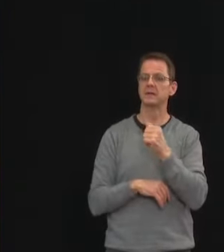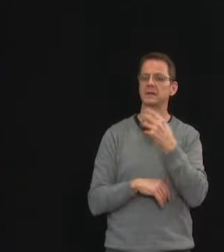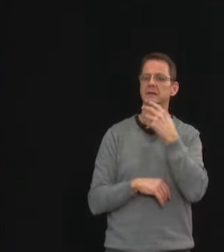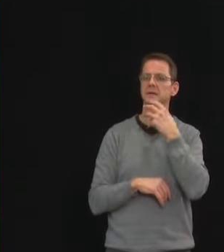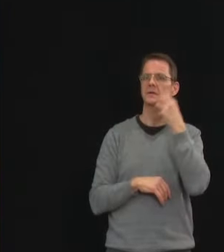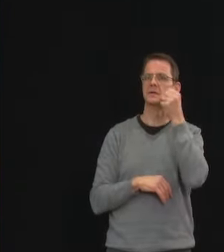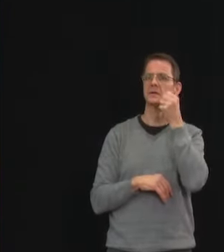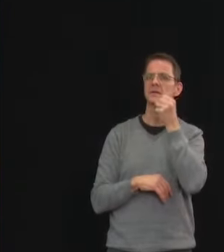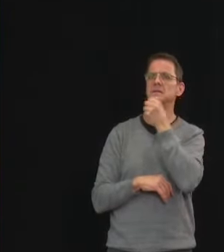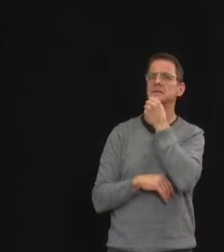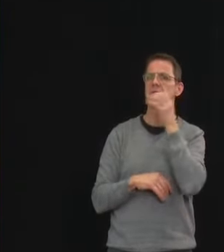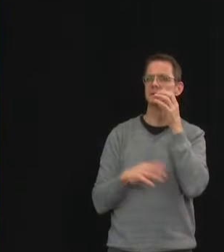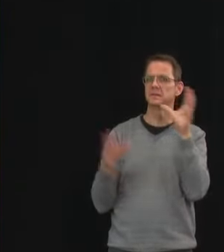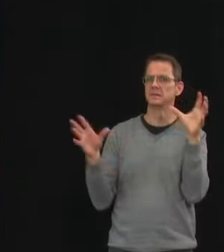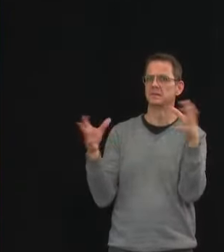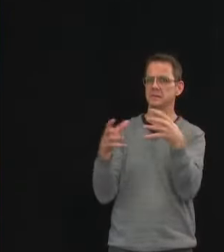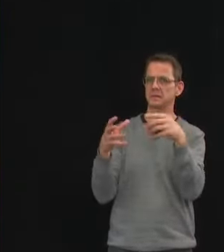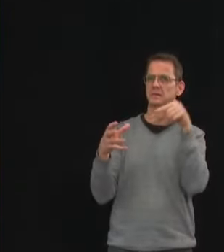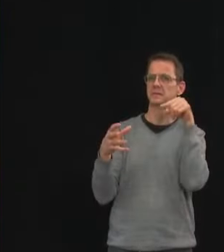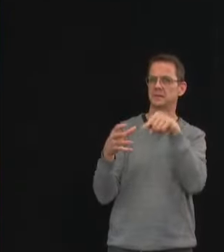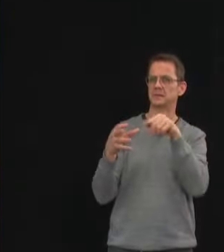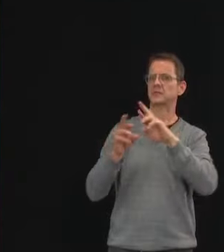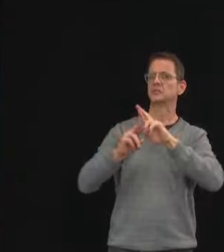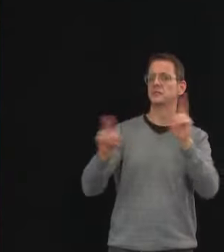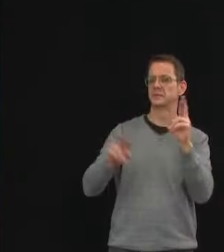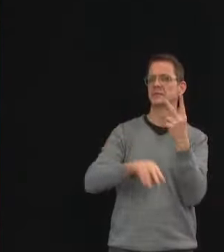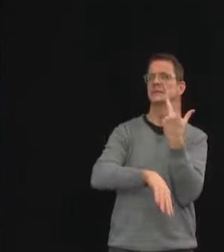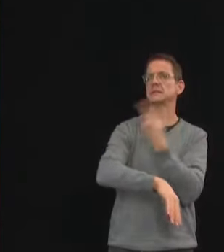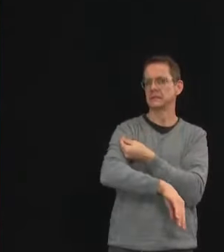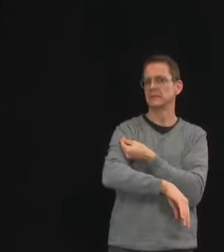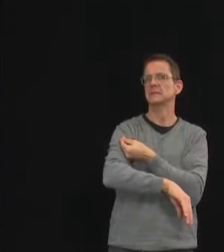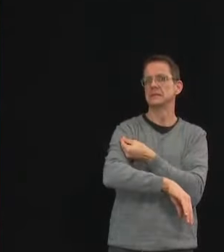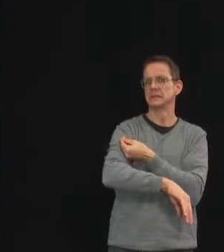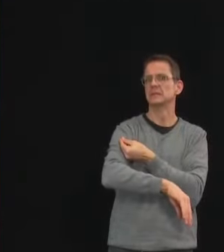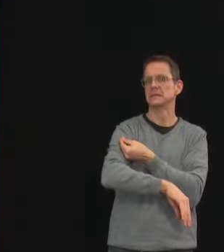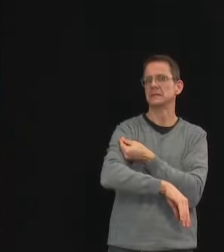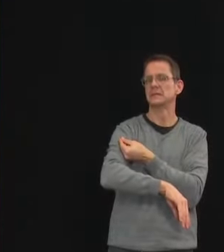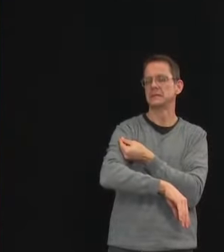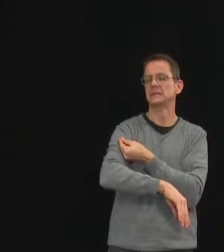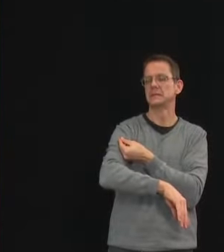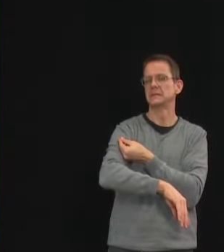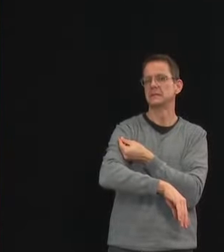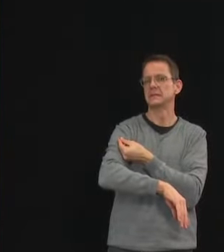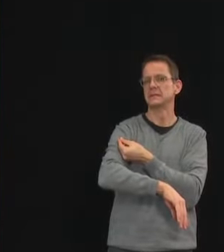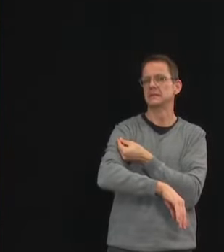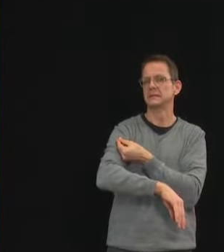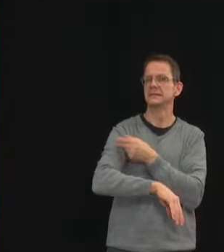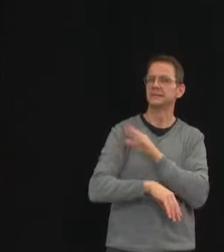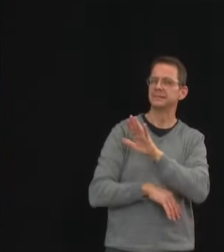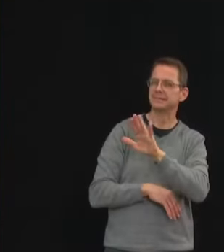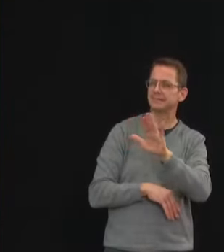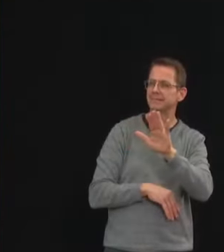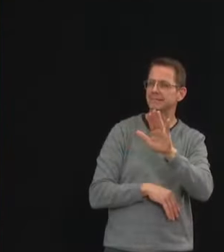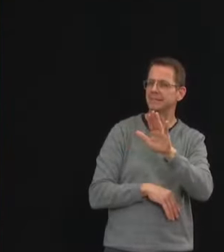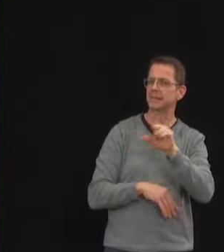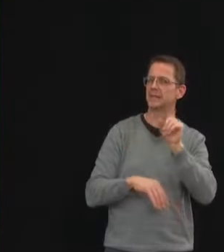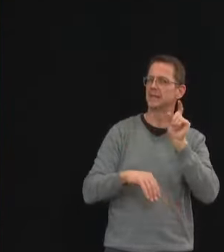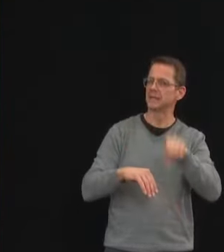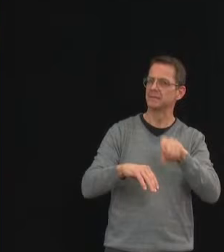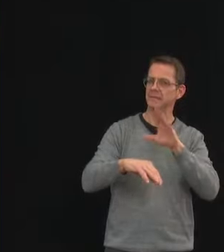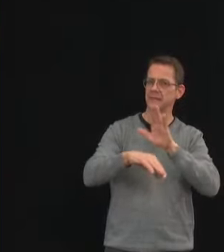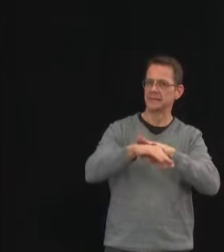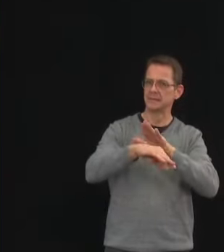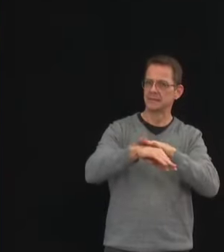tracing system is on top of new cases with very strong investigations especially related to the variant